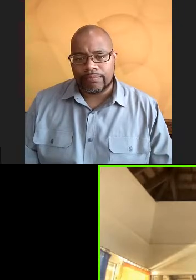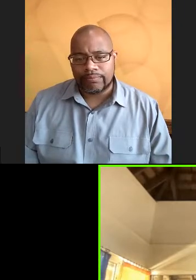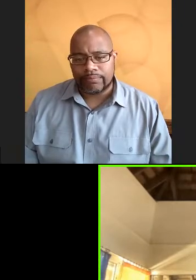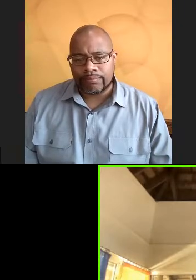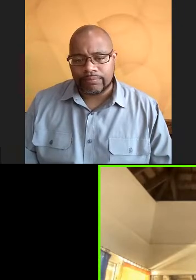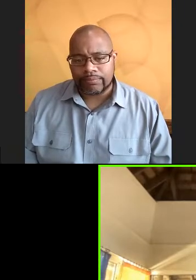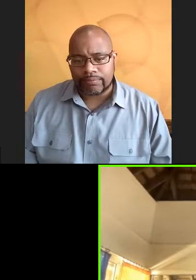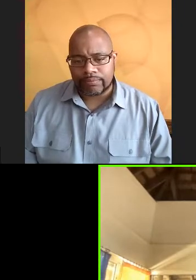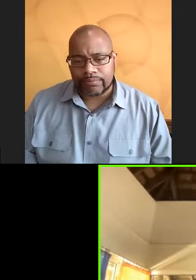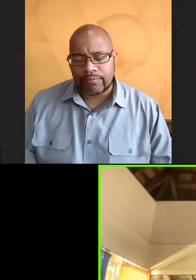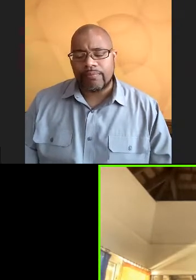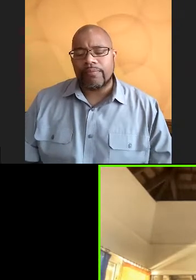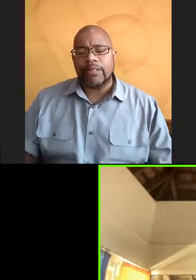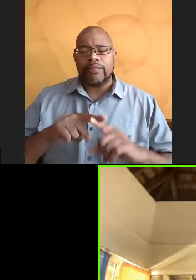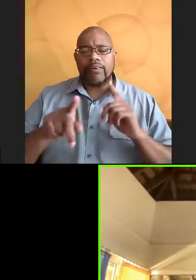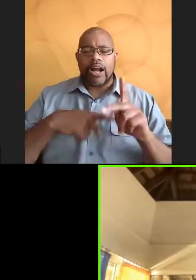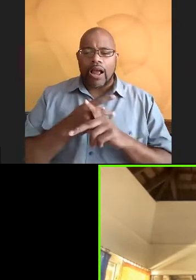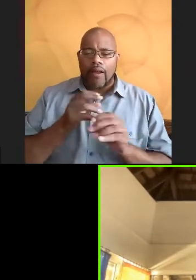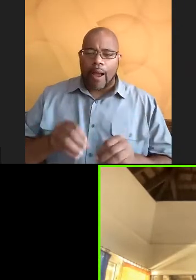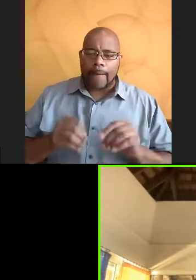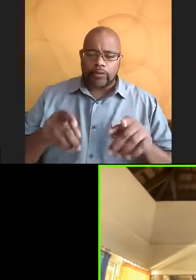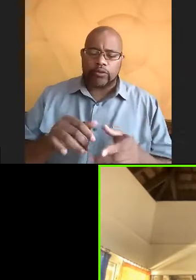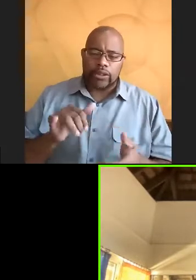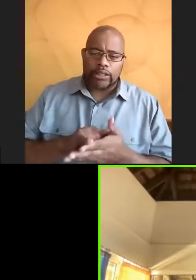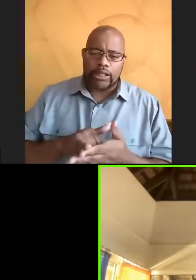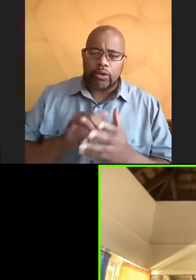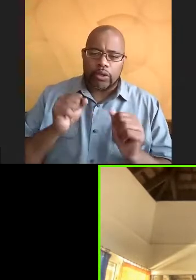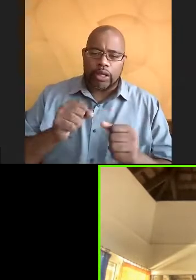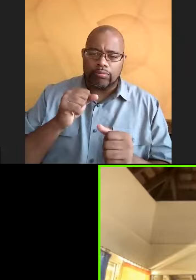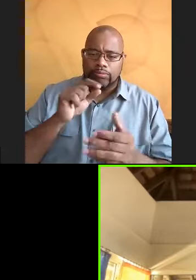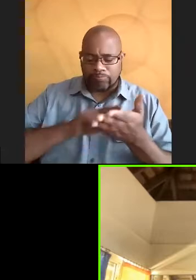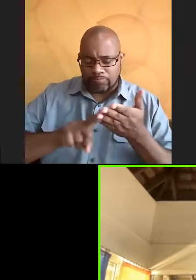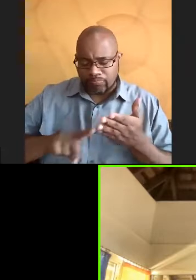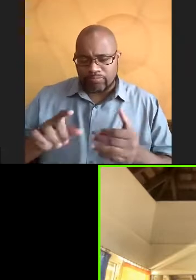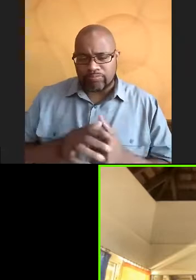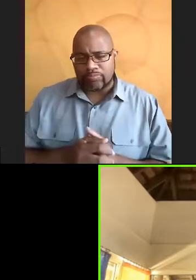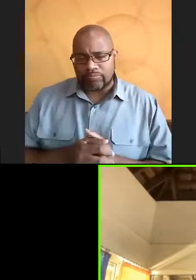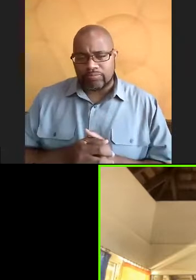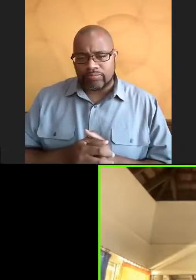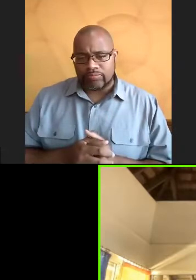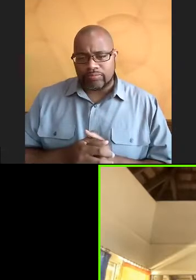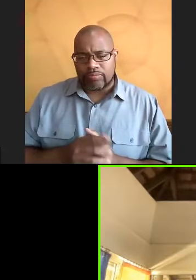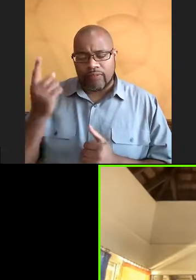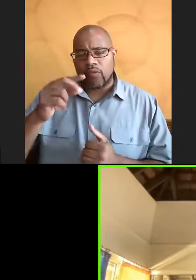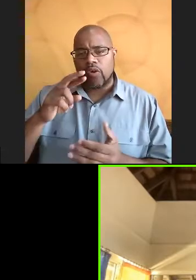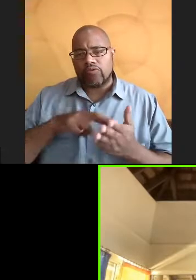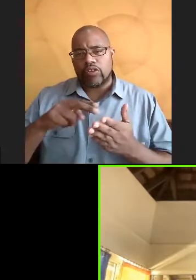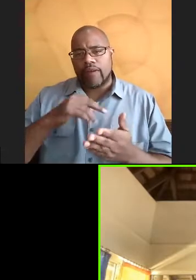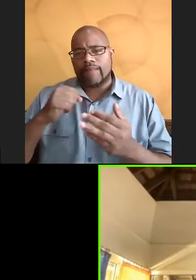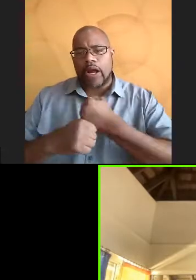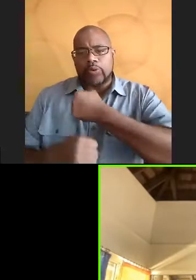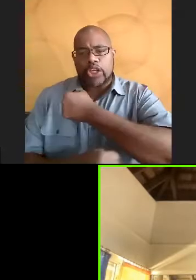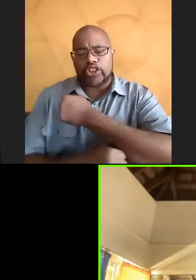kind of opportunities that you can look into for on-board research vessel work.